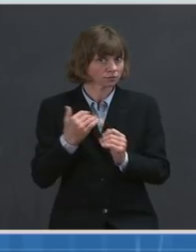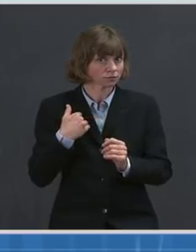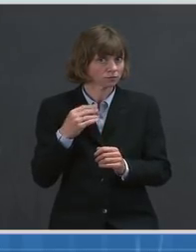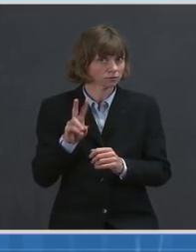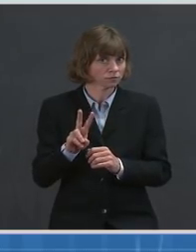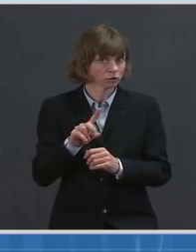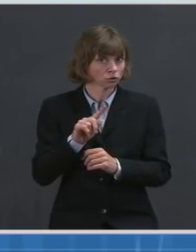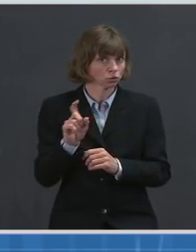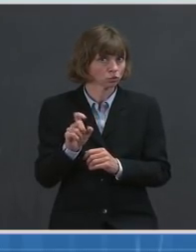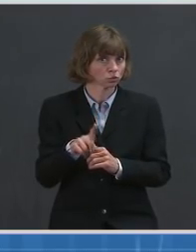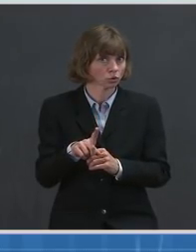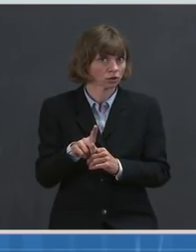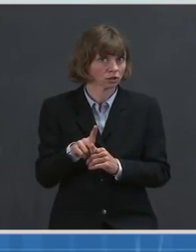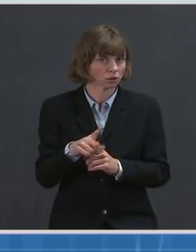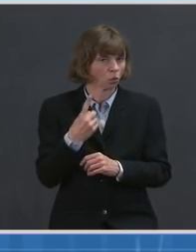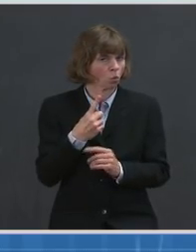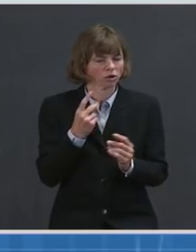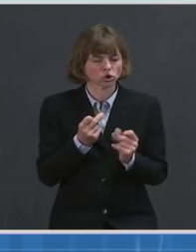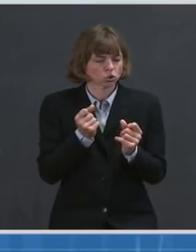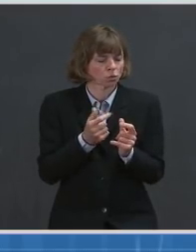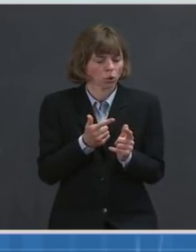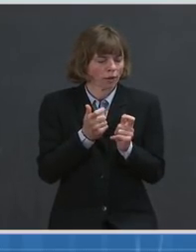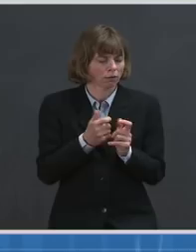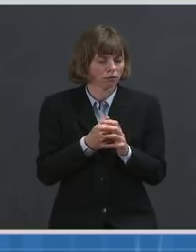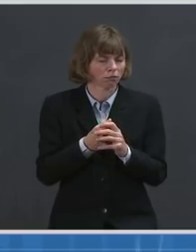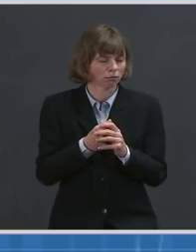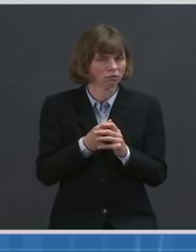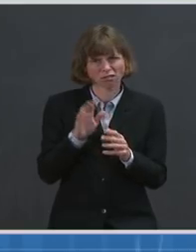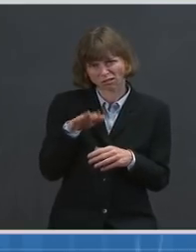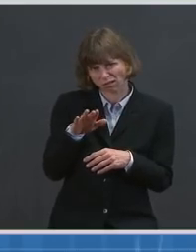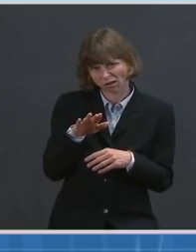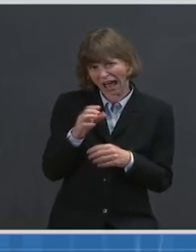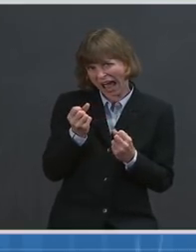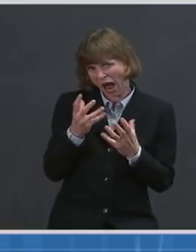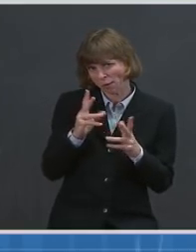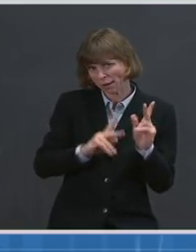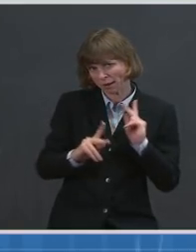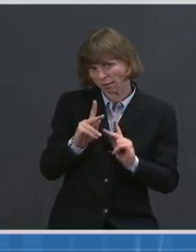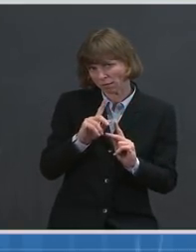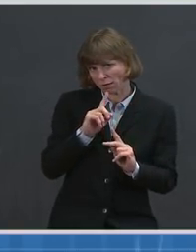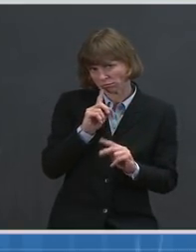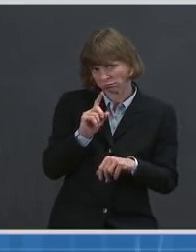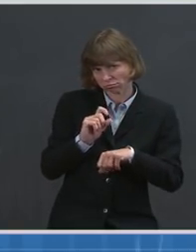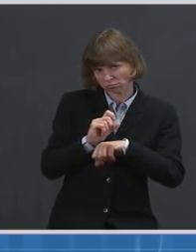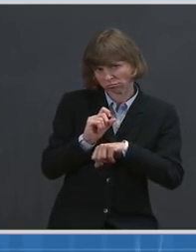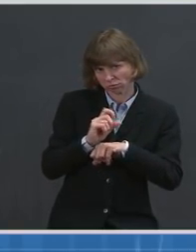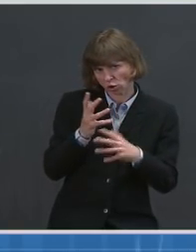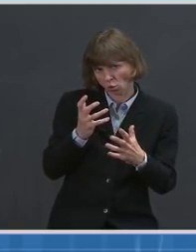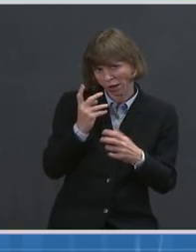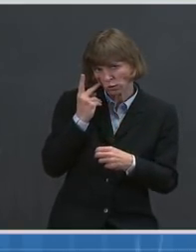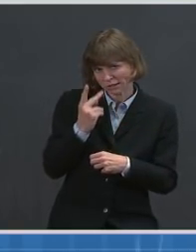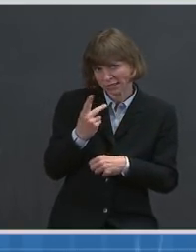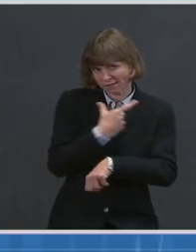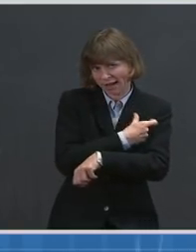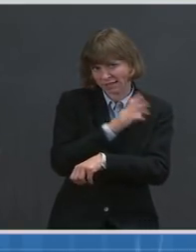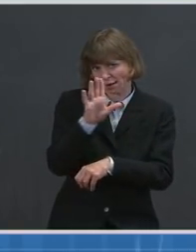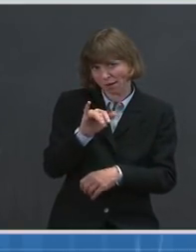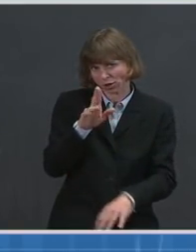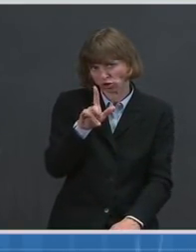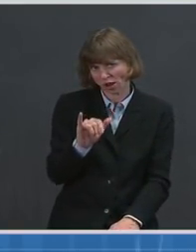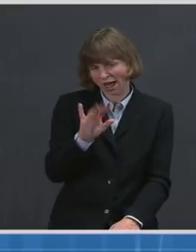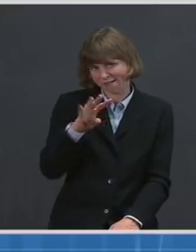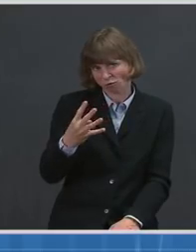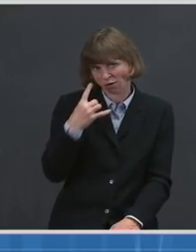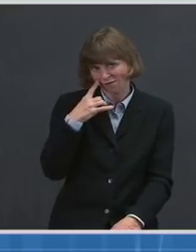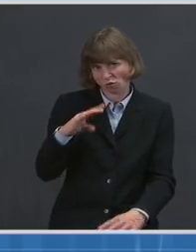questions. One is super quick. One is, how many people do you actually want to see vaccinated by July 4th in order to